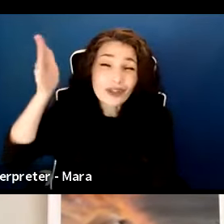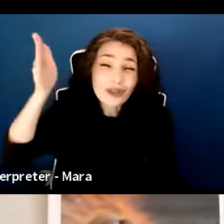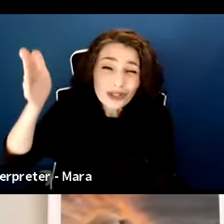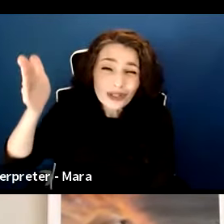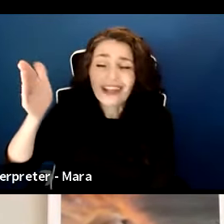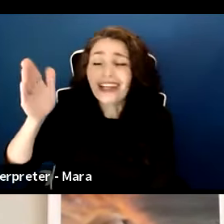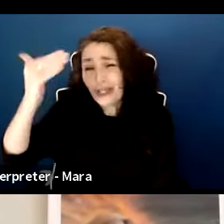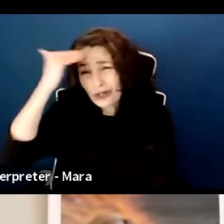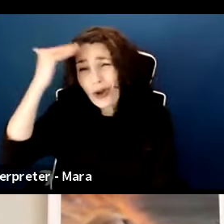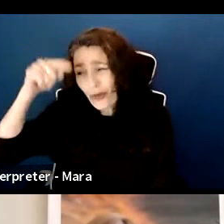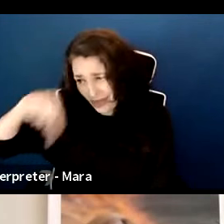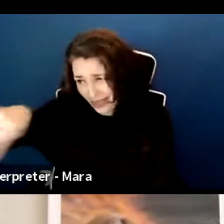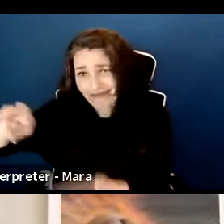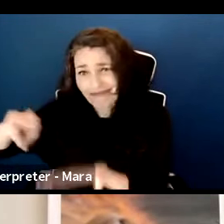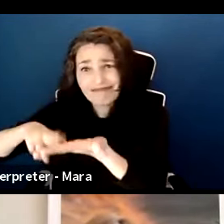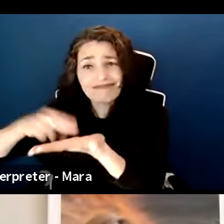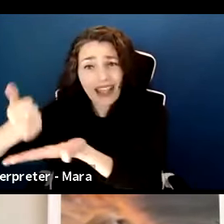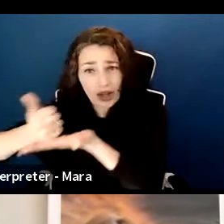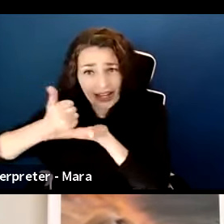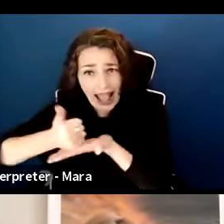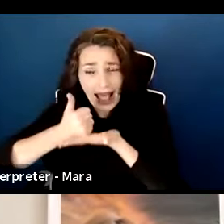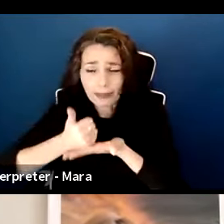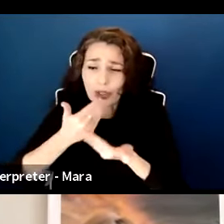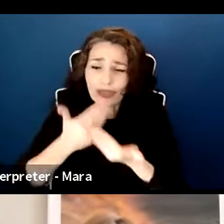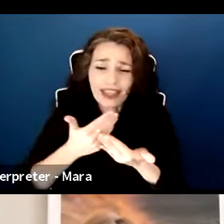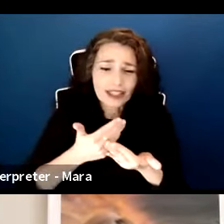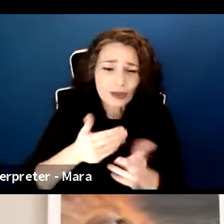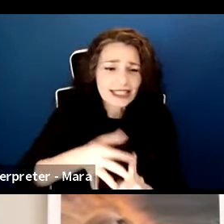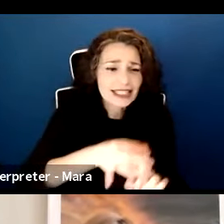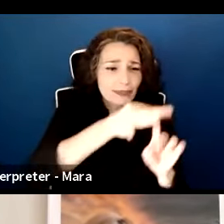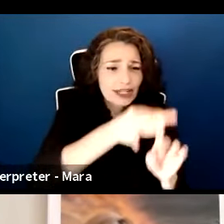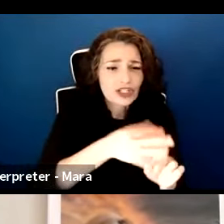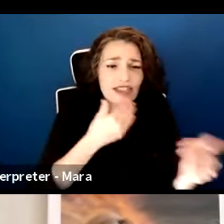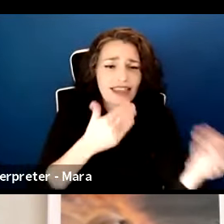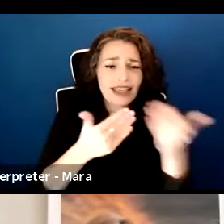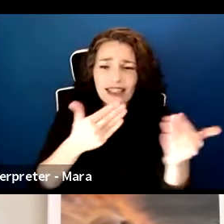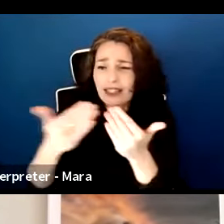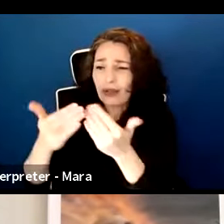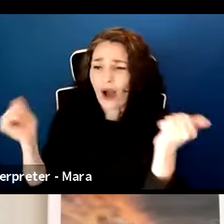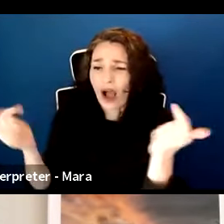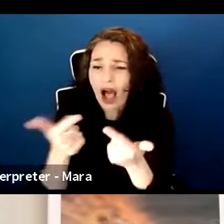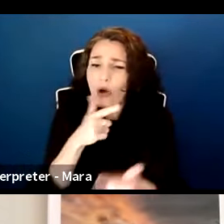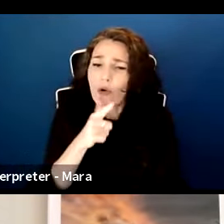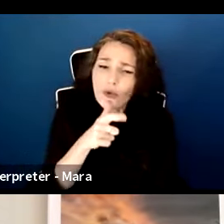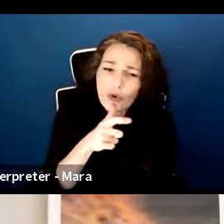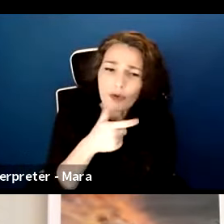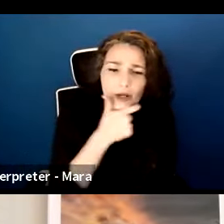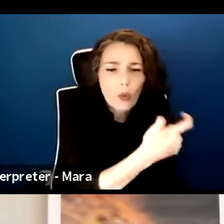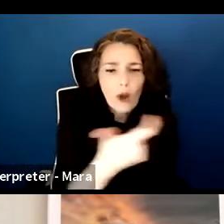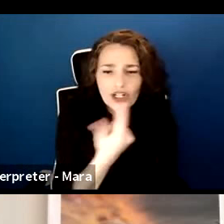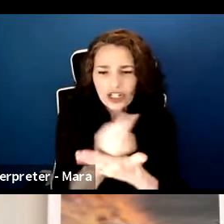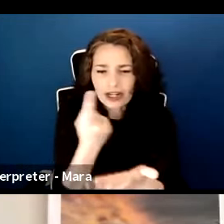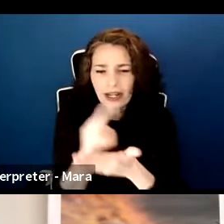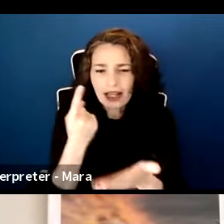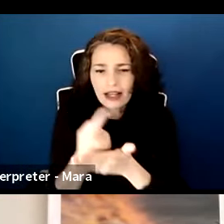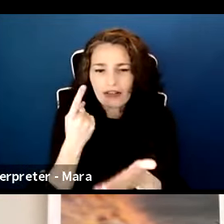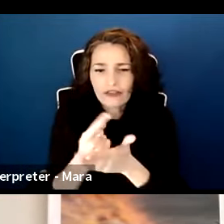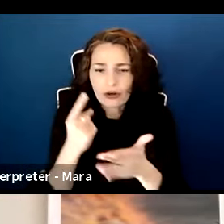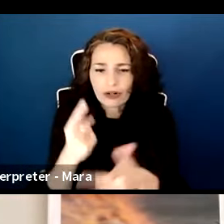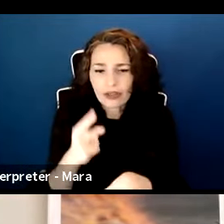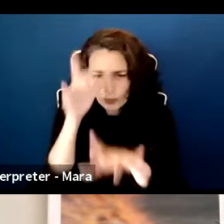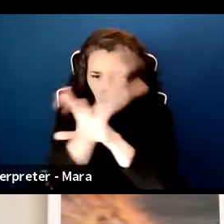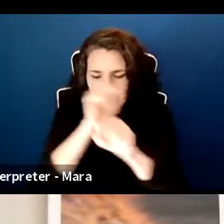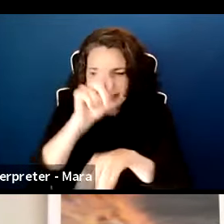very helpful. Special thanks to each of you who've been tuning in each week for our president's task force in education, outreach, and engagement.